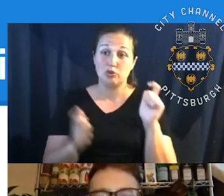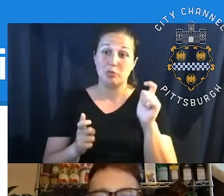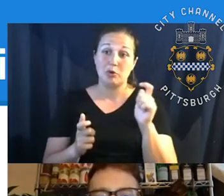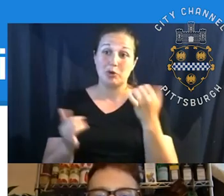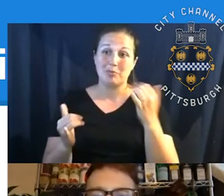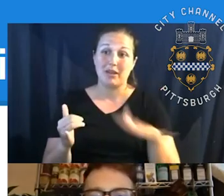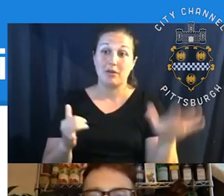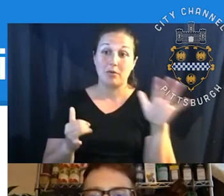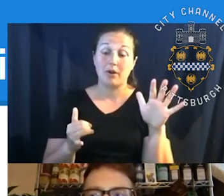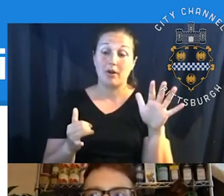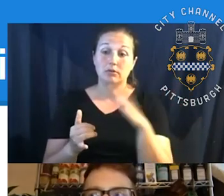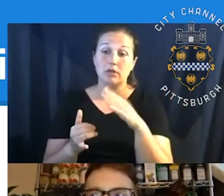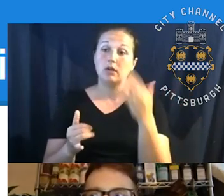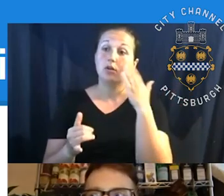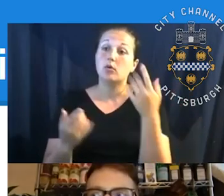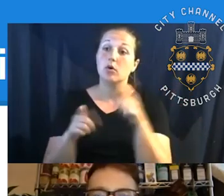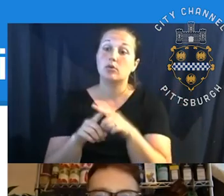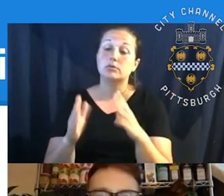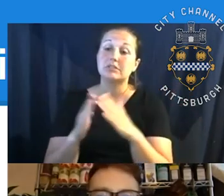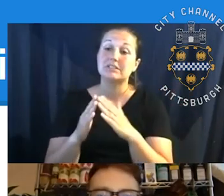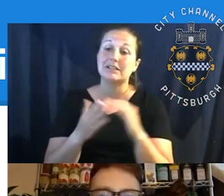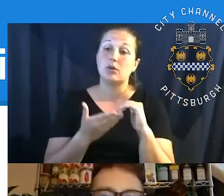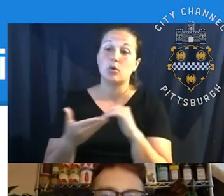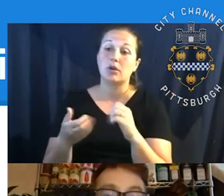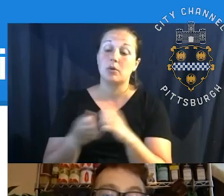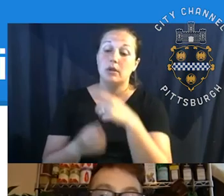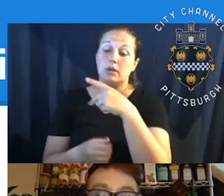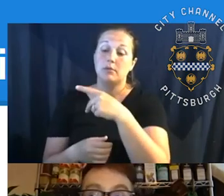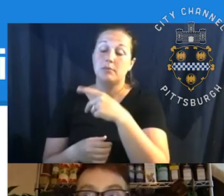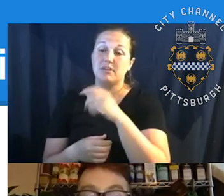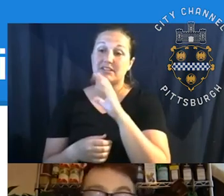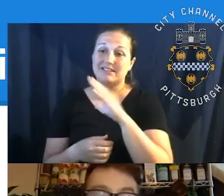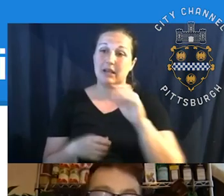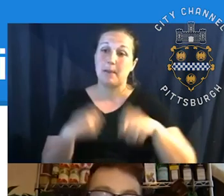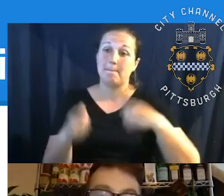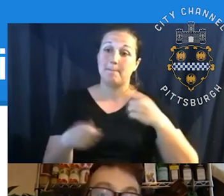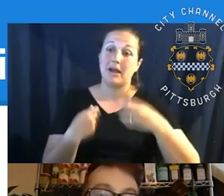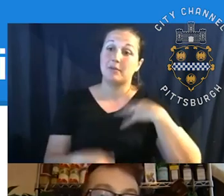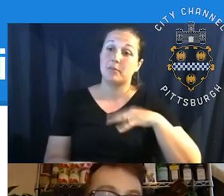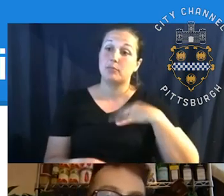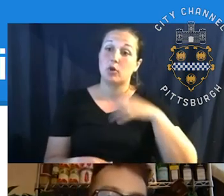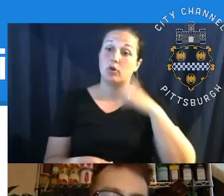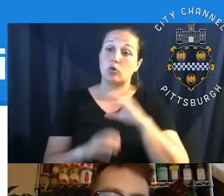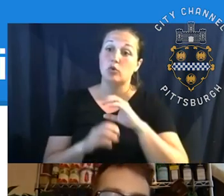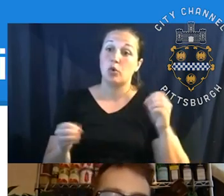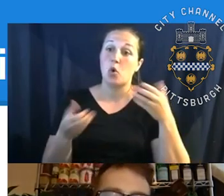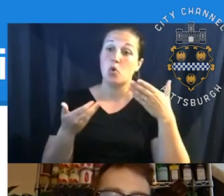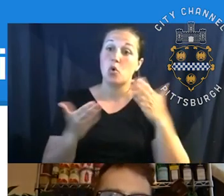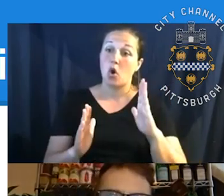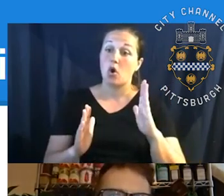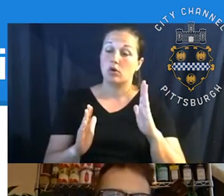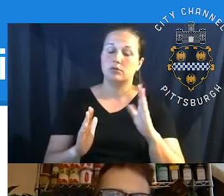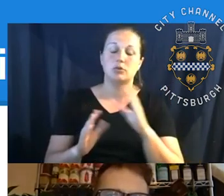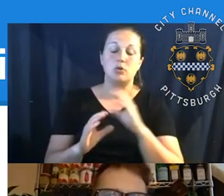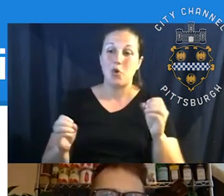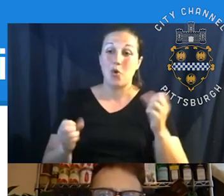that the city also coordinated with PPC and Bike Pittsburgh on the, the, basically the, the no car street policy that was just announced,